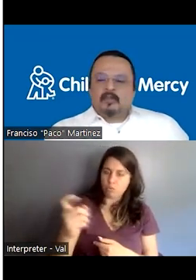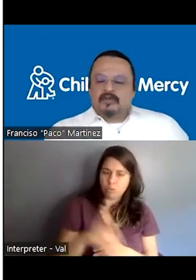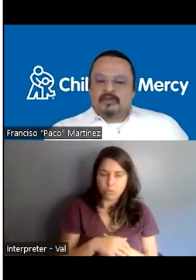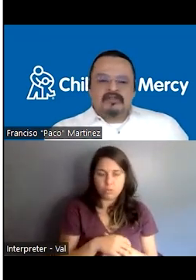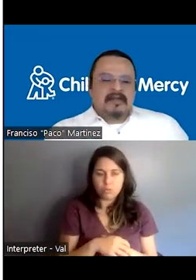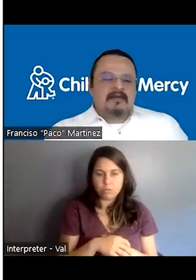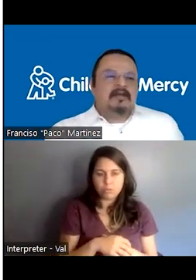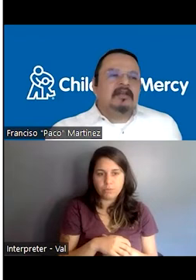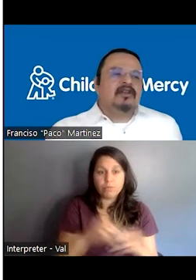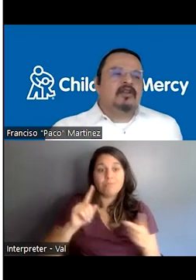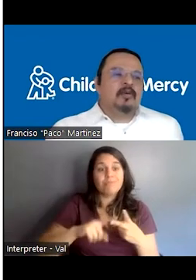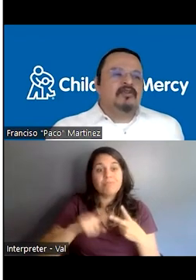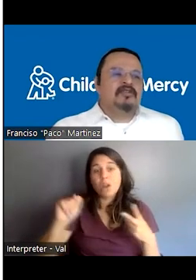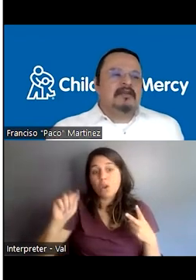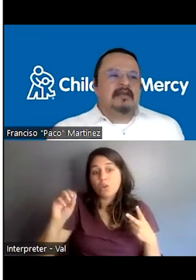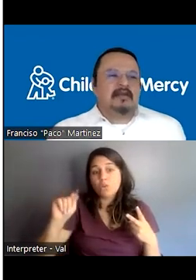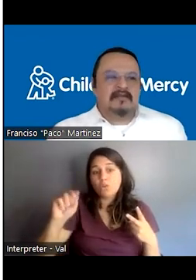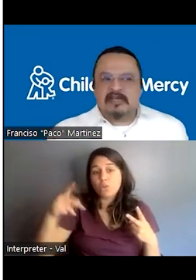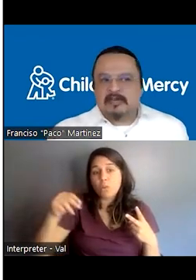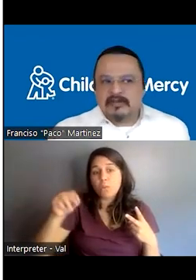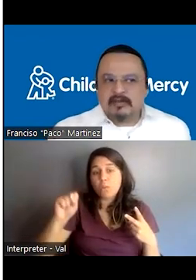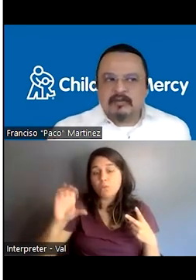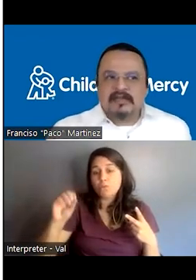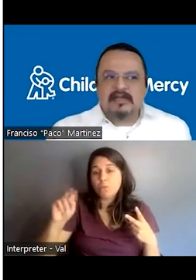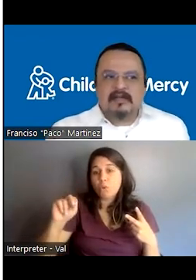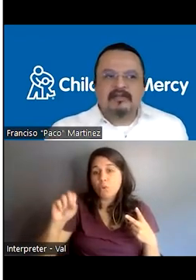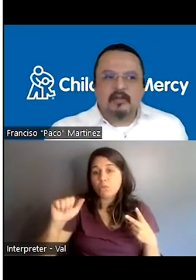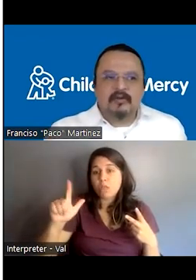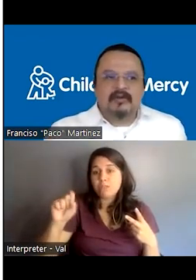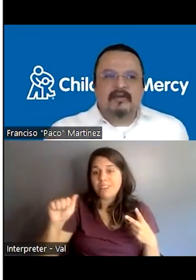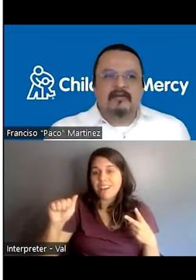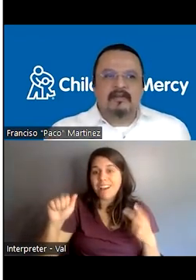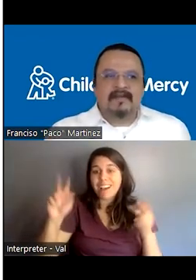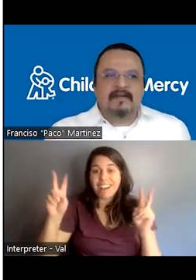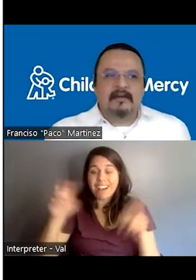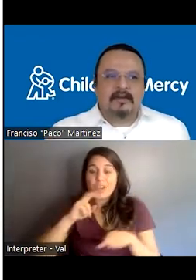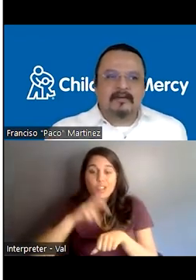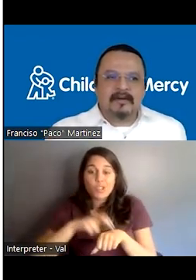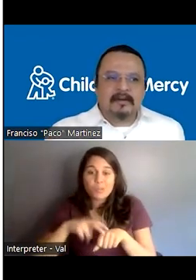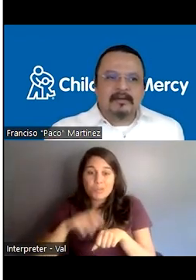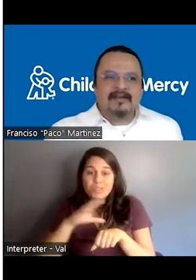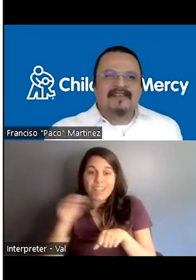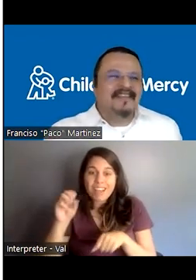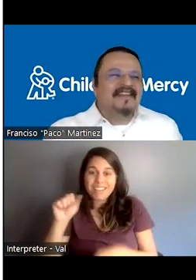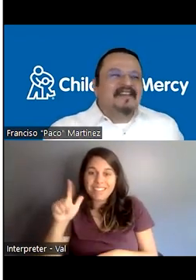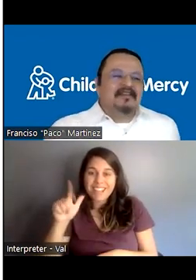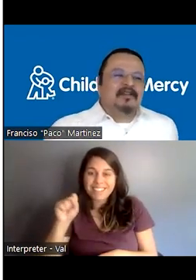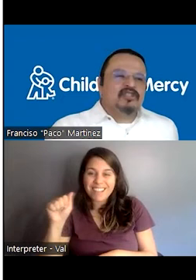then totopos con salsa. We call it totopos con salsa. That is chips with salsa, but totopos is the real Mexican word for it.